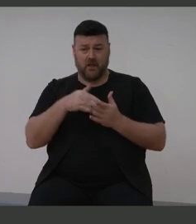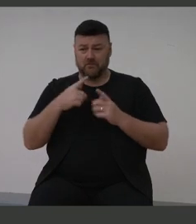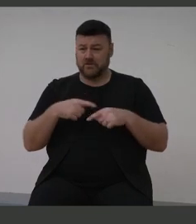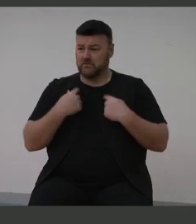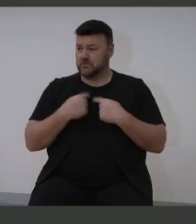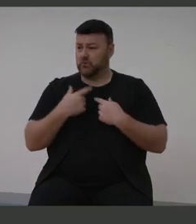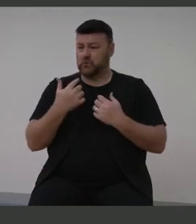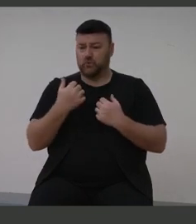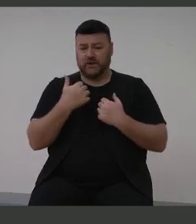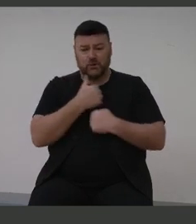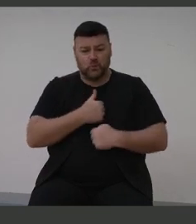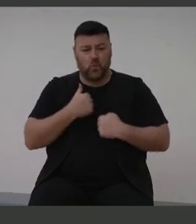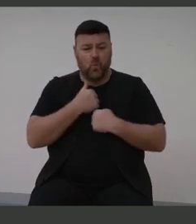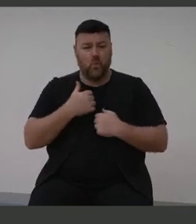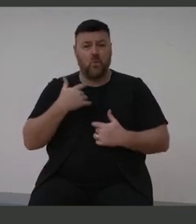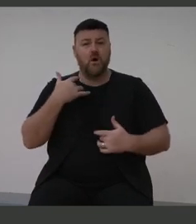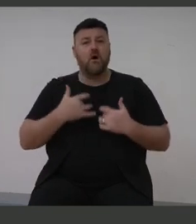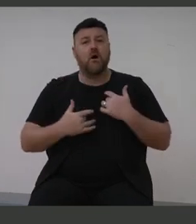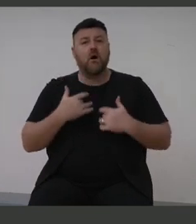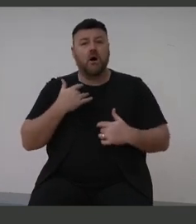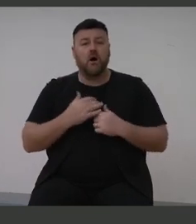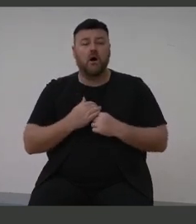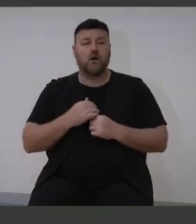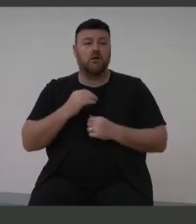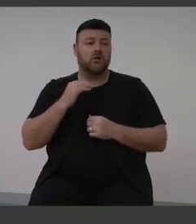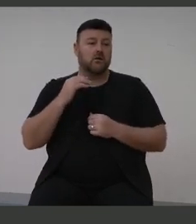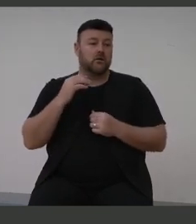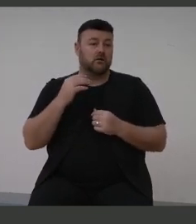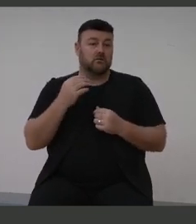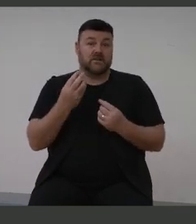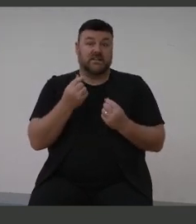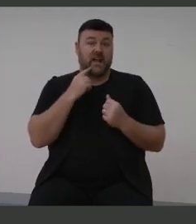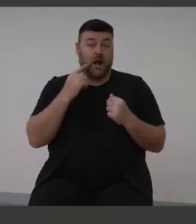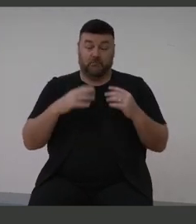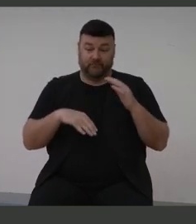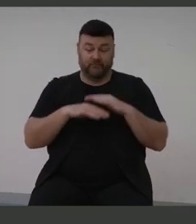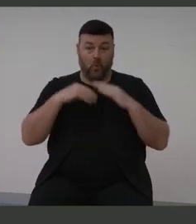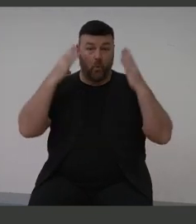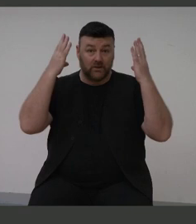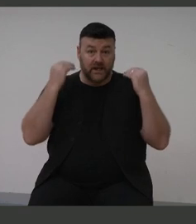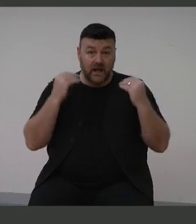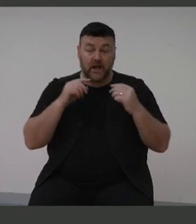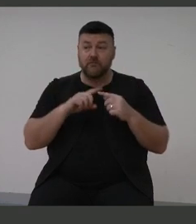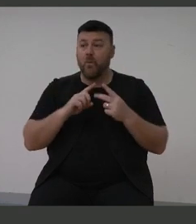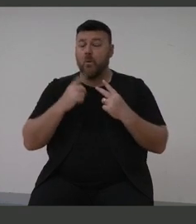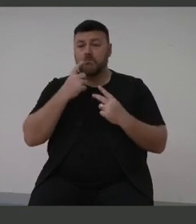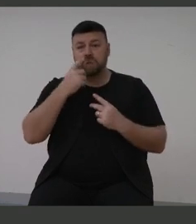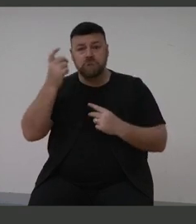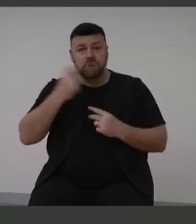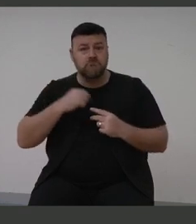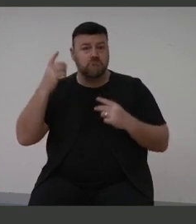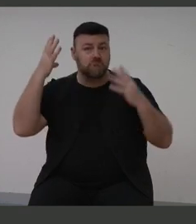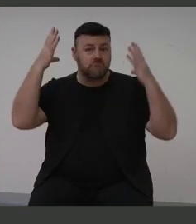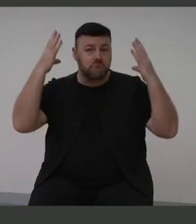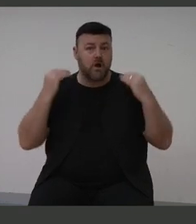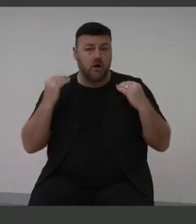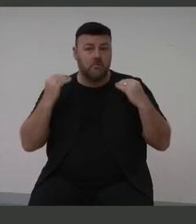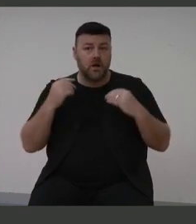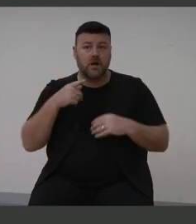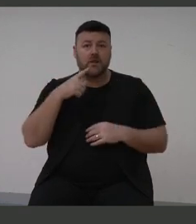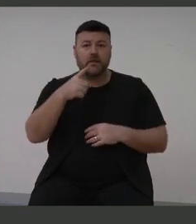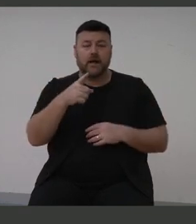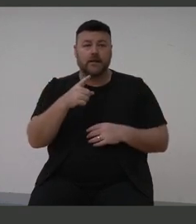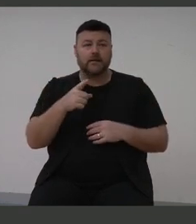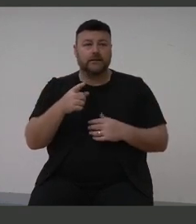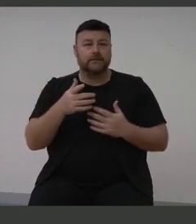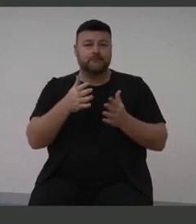those who are either totally deaf or have severe hearing impairment lose a lot